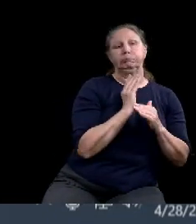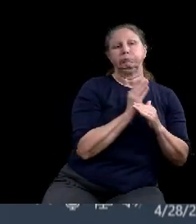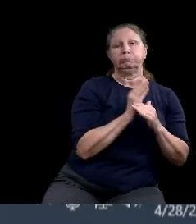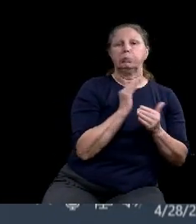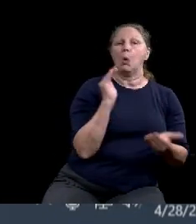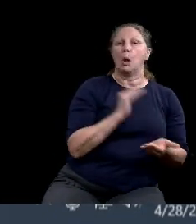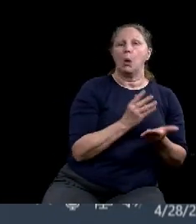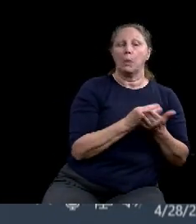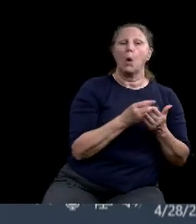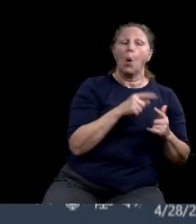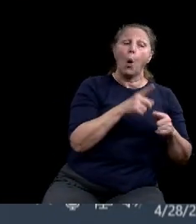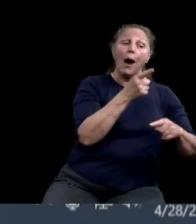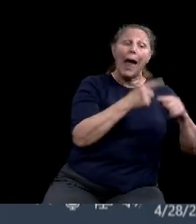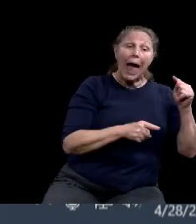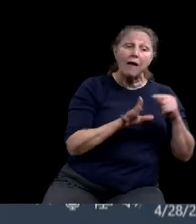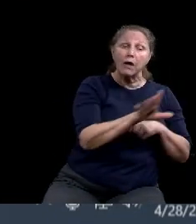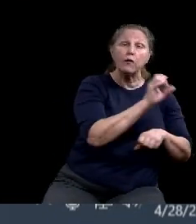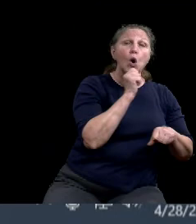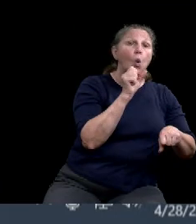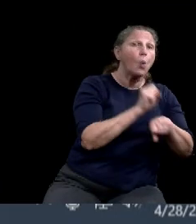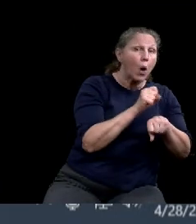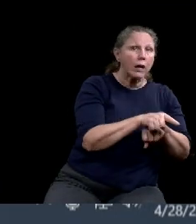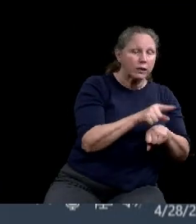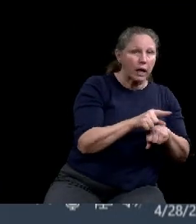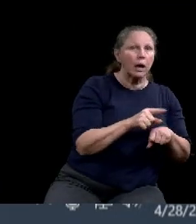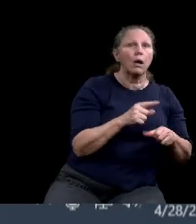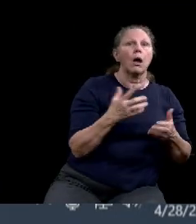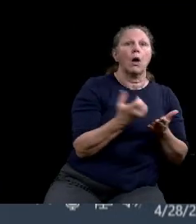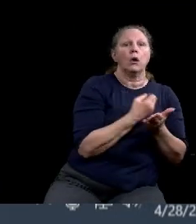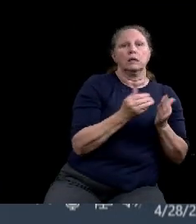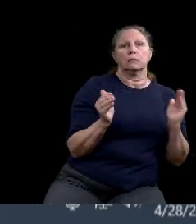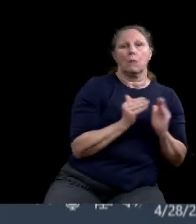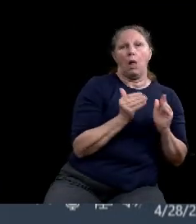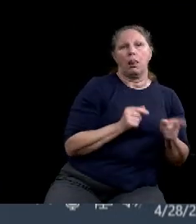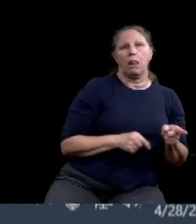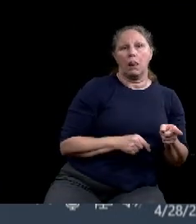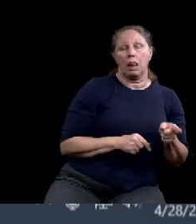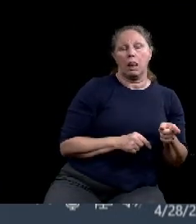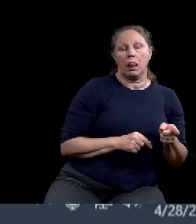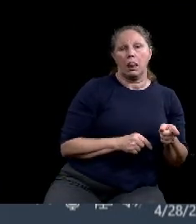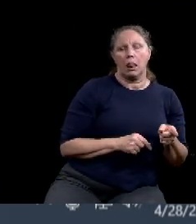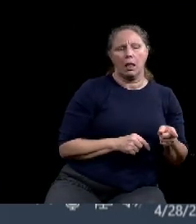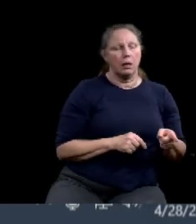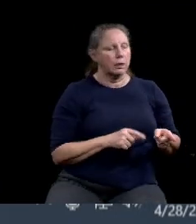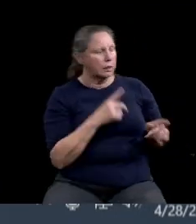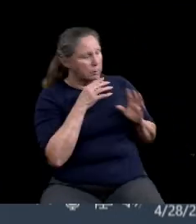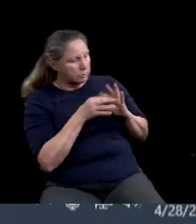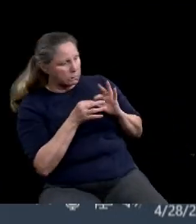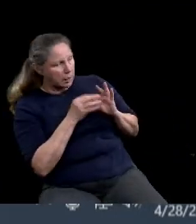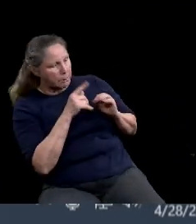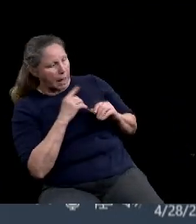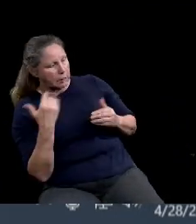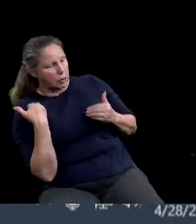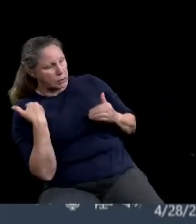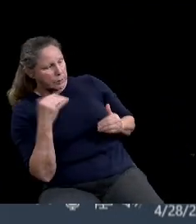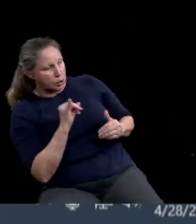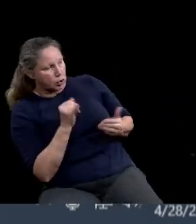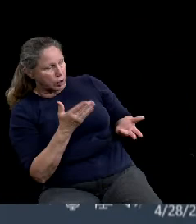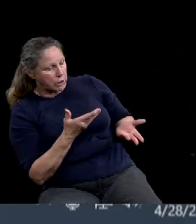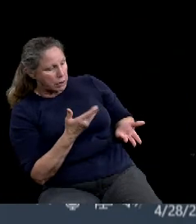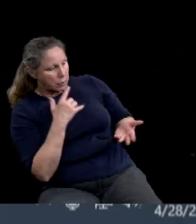individuals. Do you want to mention the liability insurance, how that's no longer, because this council doesn't know that. Yeah. Um,